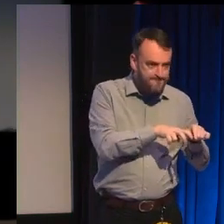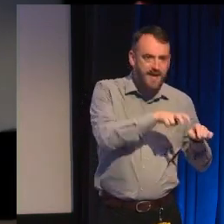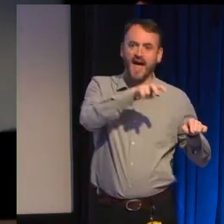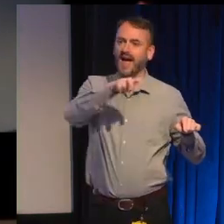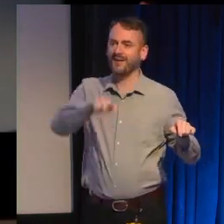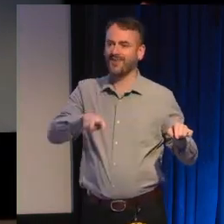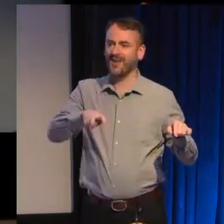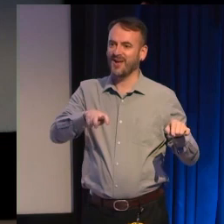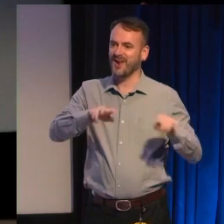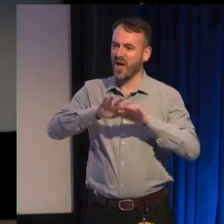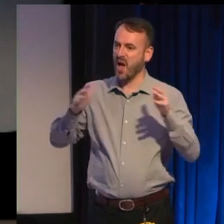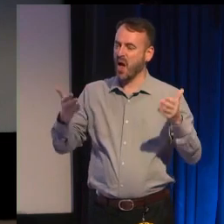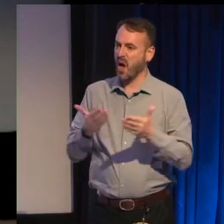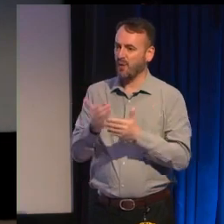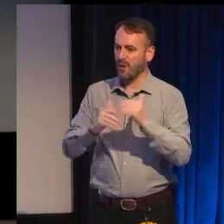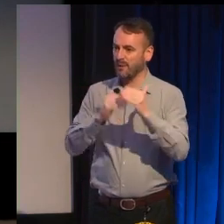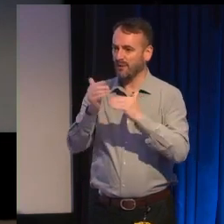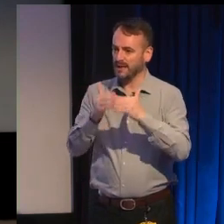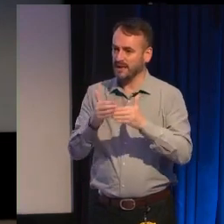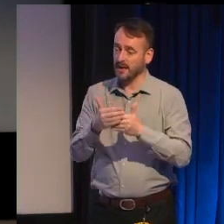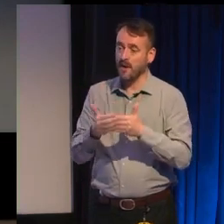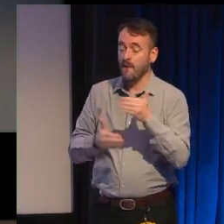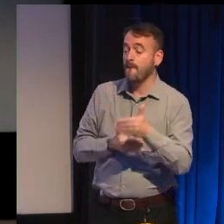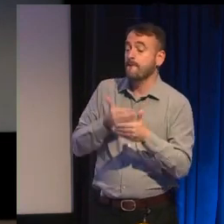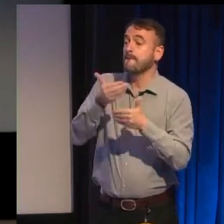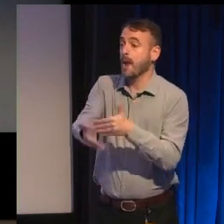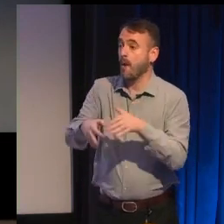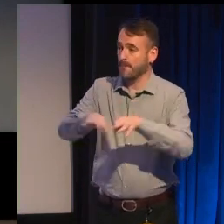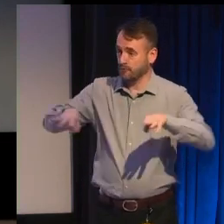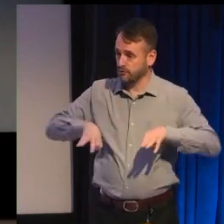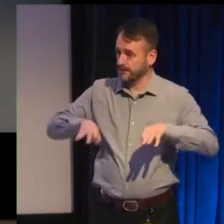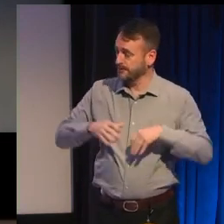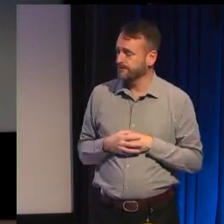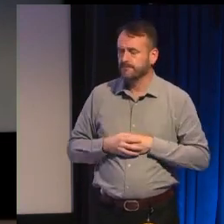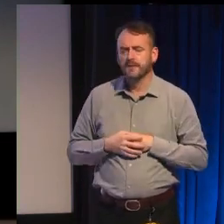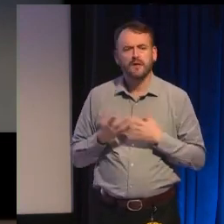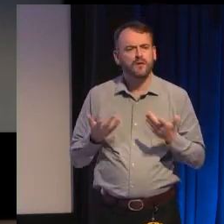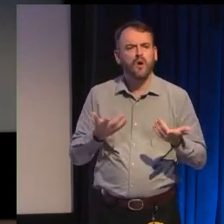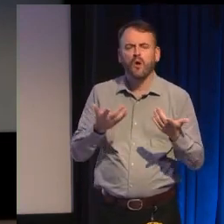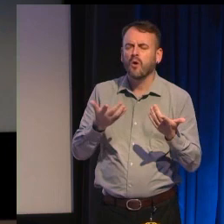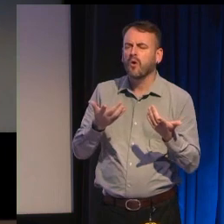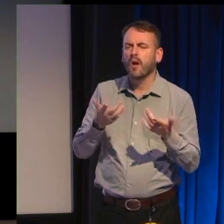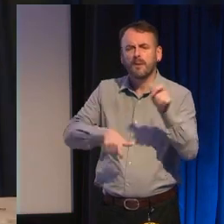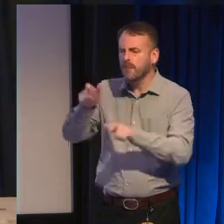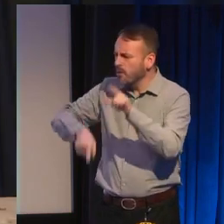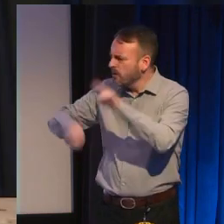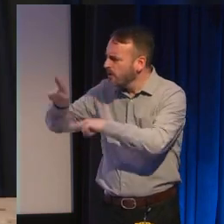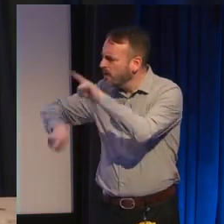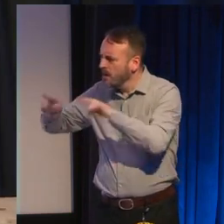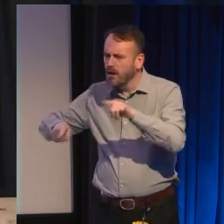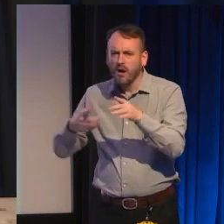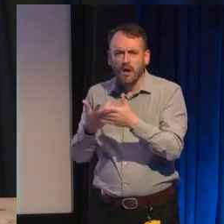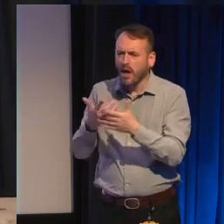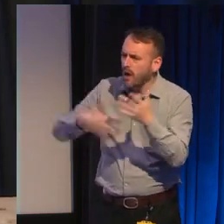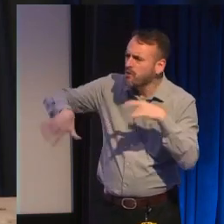so if you want to reflect all the varieties of being that actually exist out there in the world at some